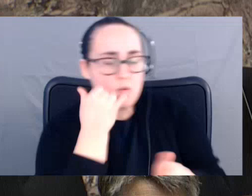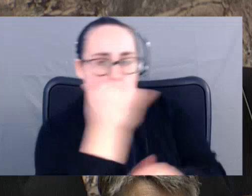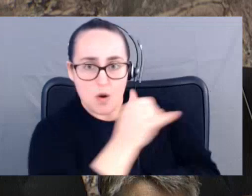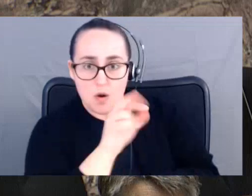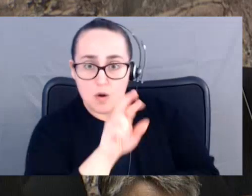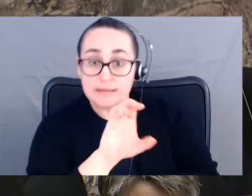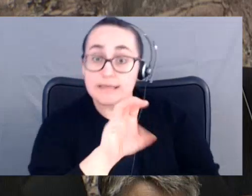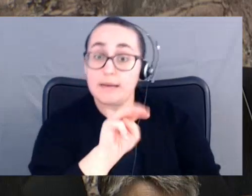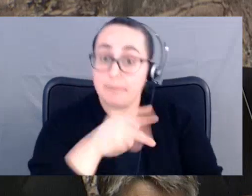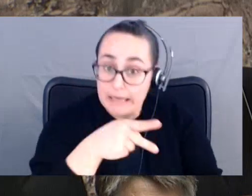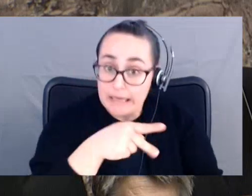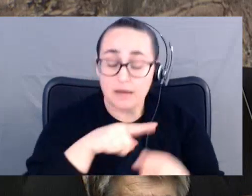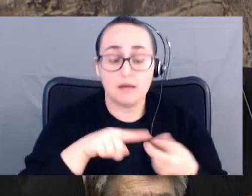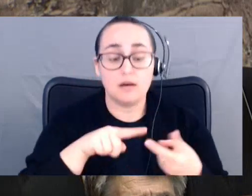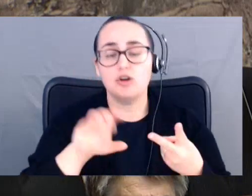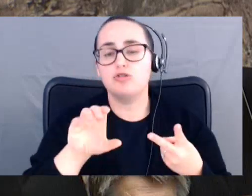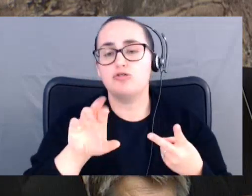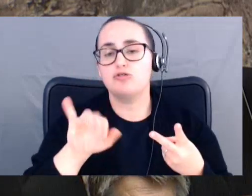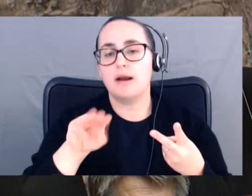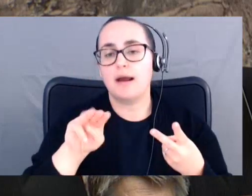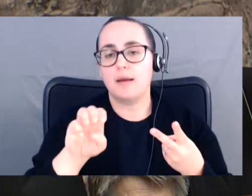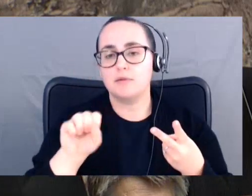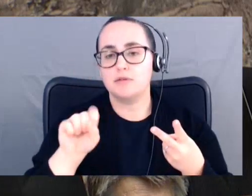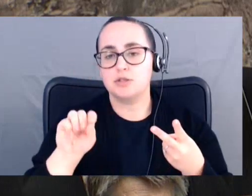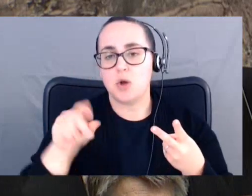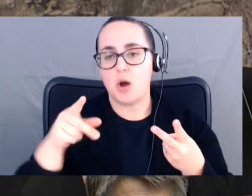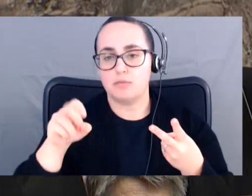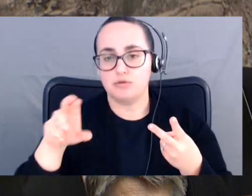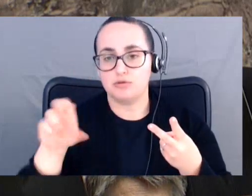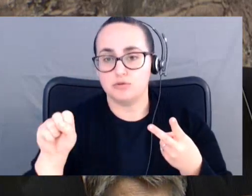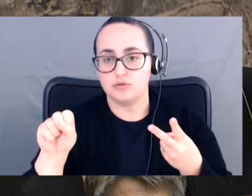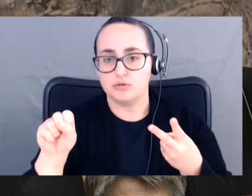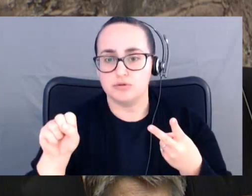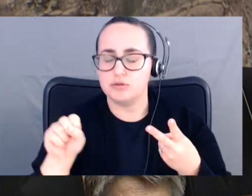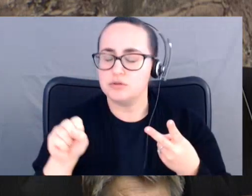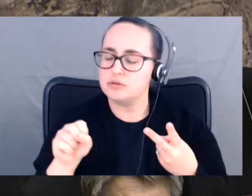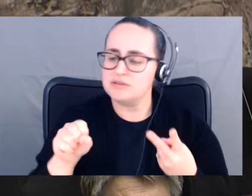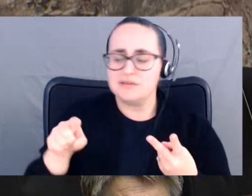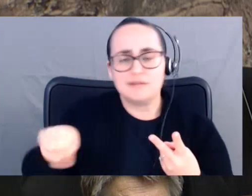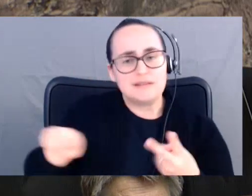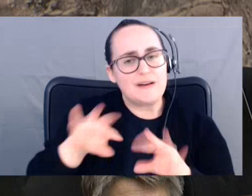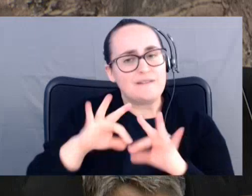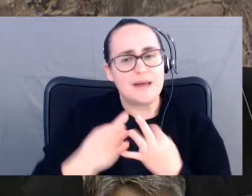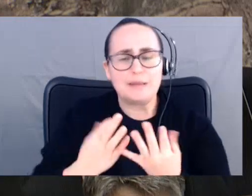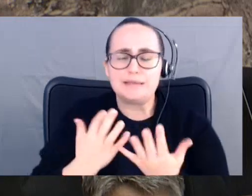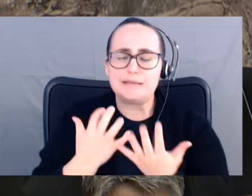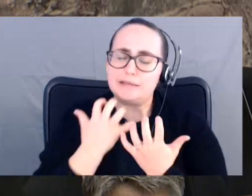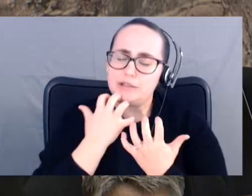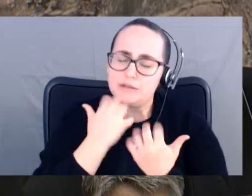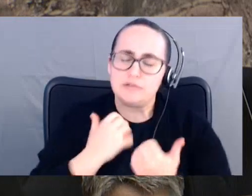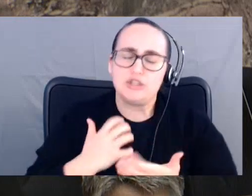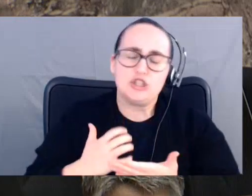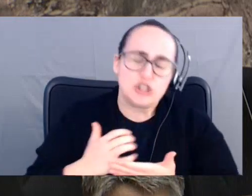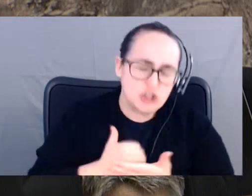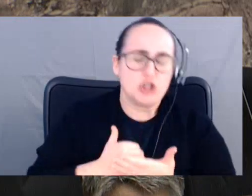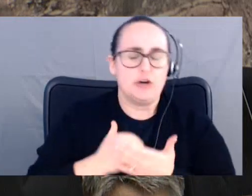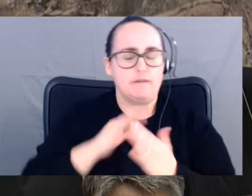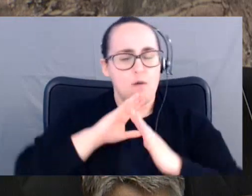Stoppers, so we can give these families hope and give them the answers that they are begging for. Thank you.